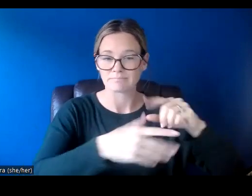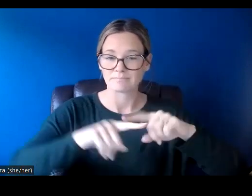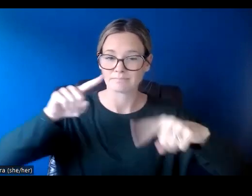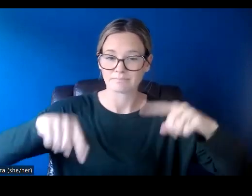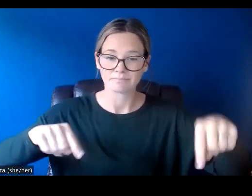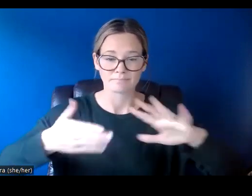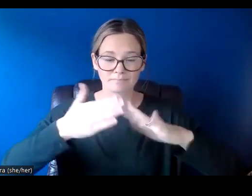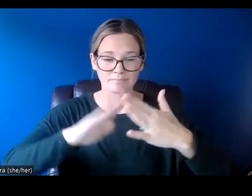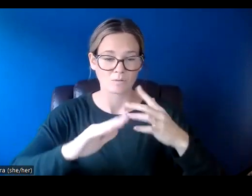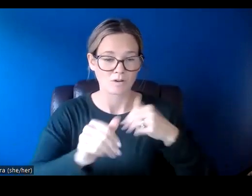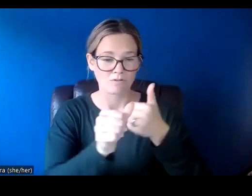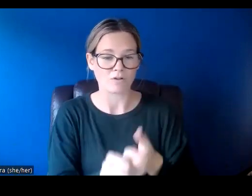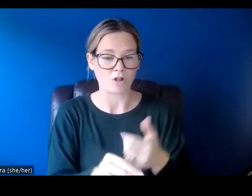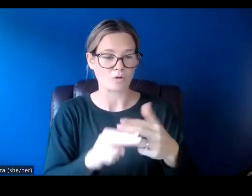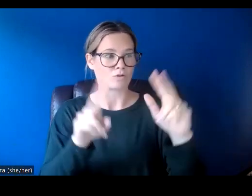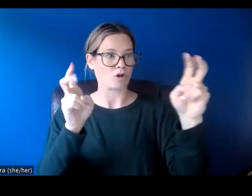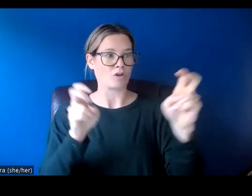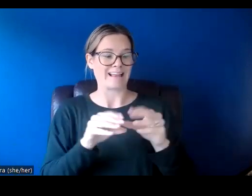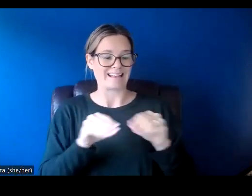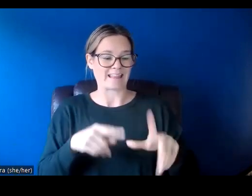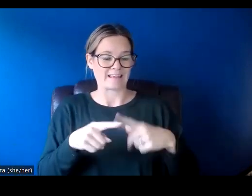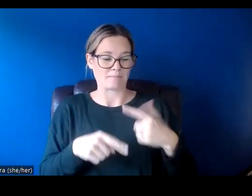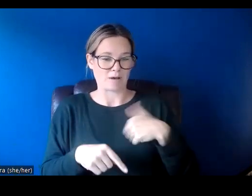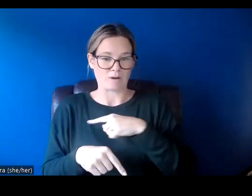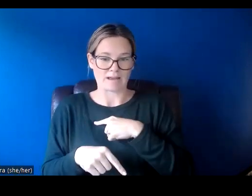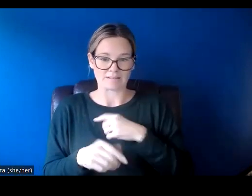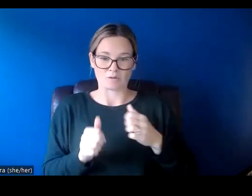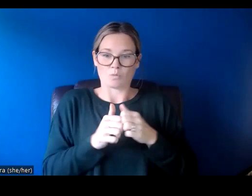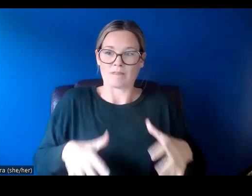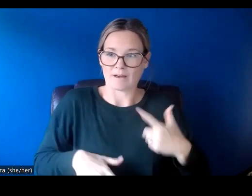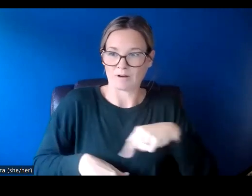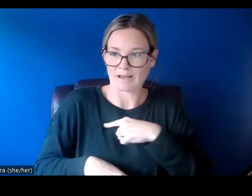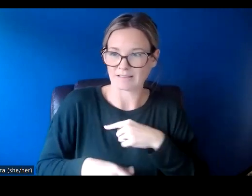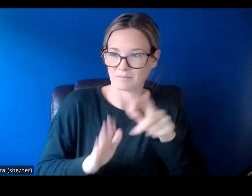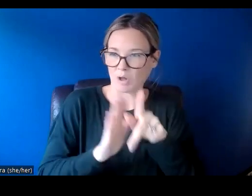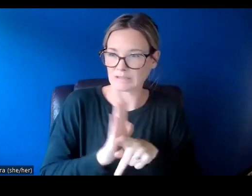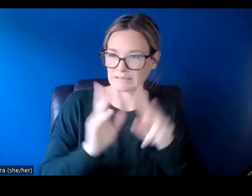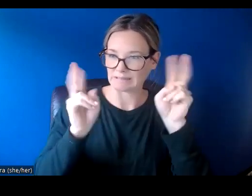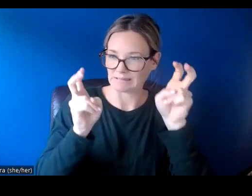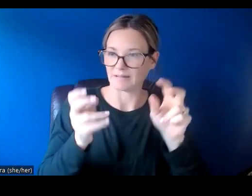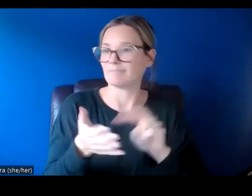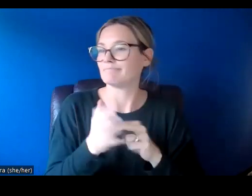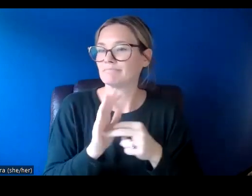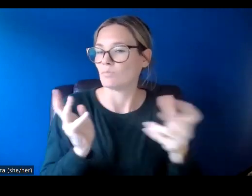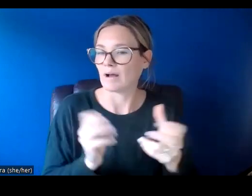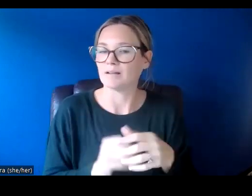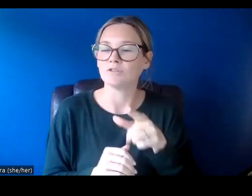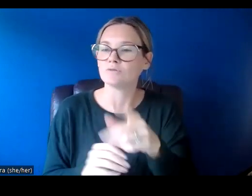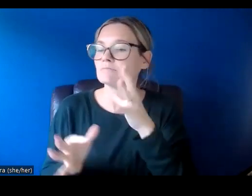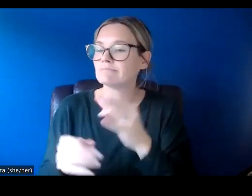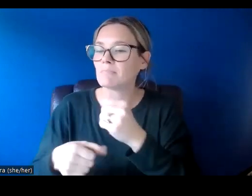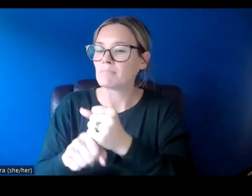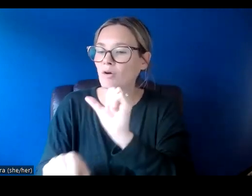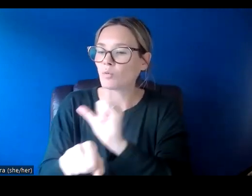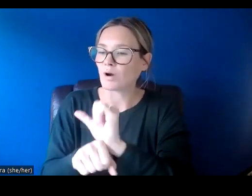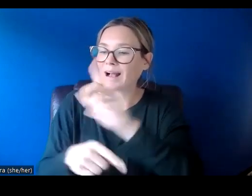we follow a nothing-about-us-without-us policy. So if you are creating a work about a specific community, that